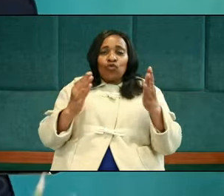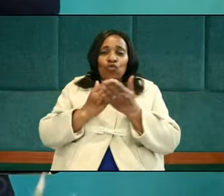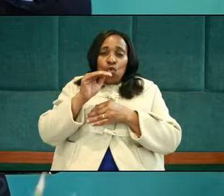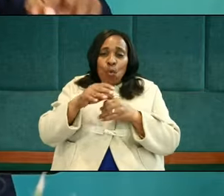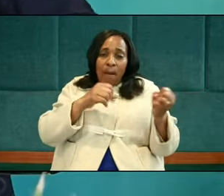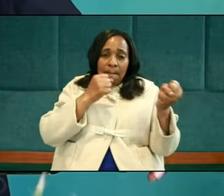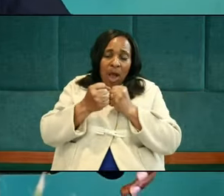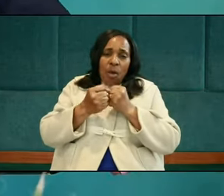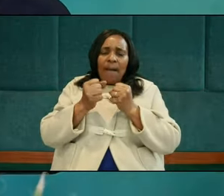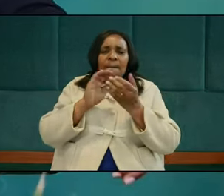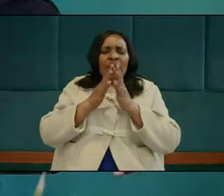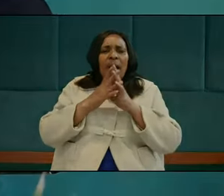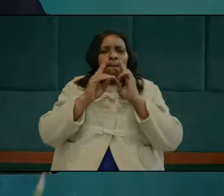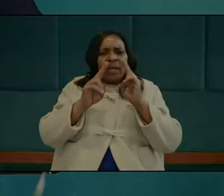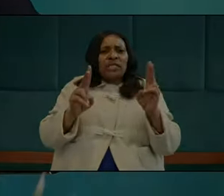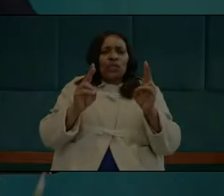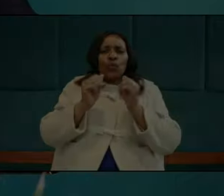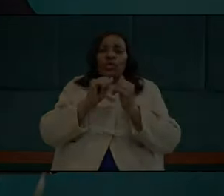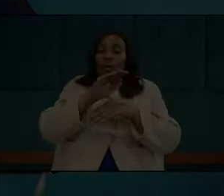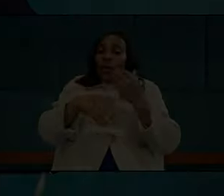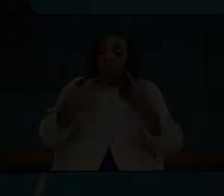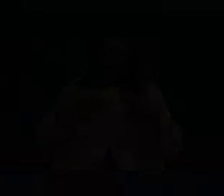be at peace with all people.